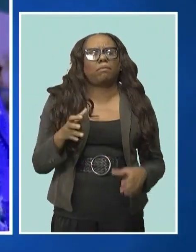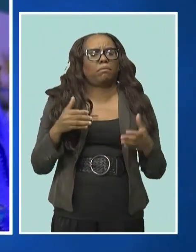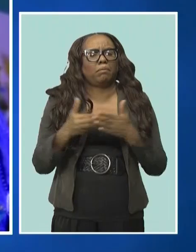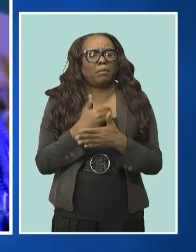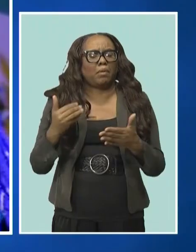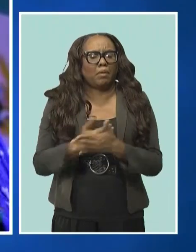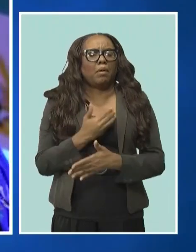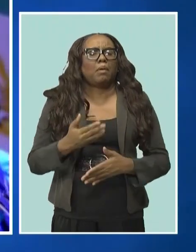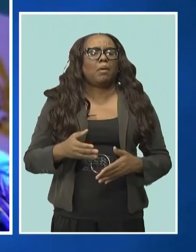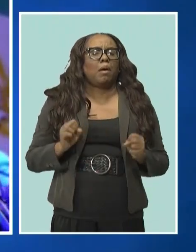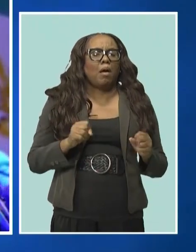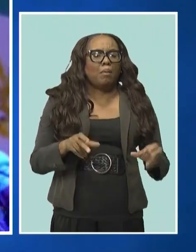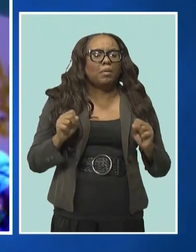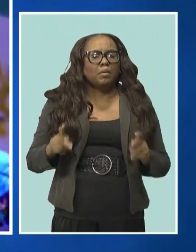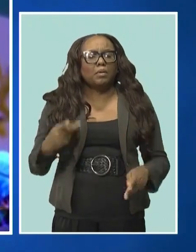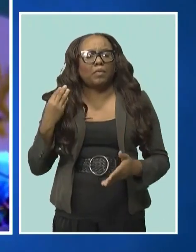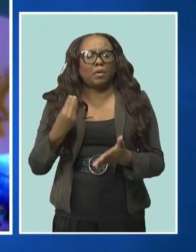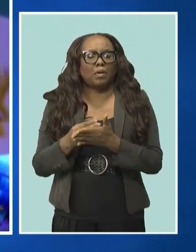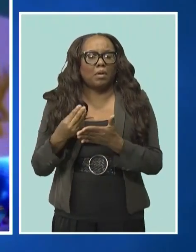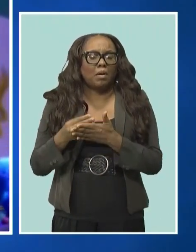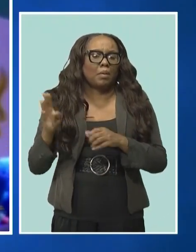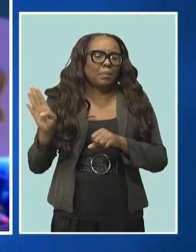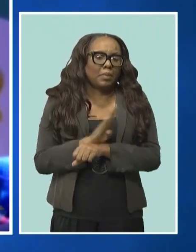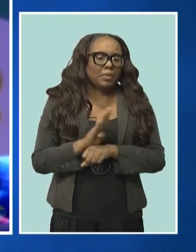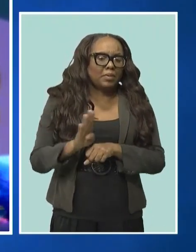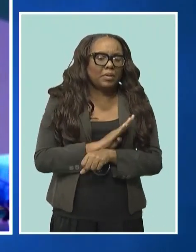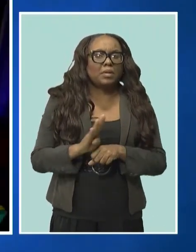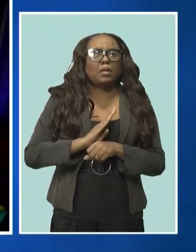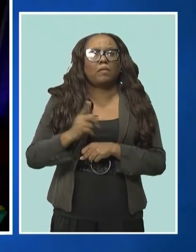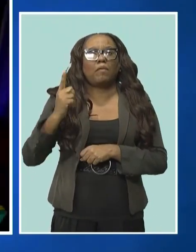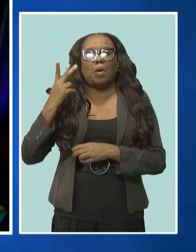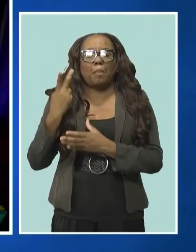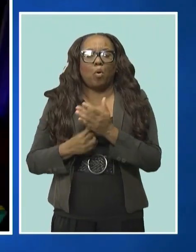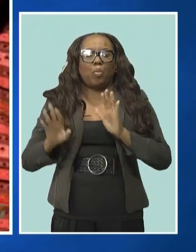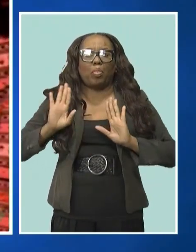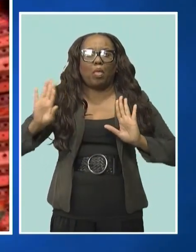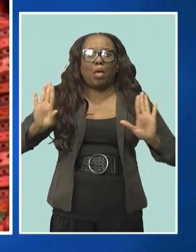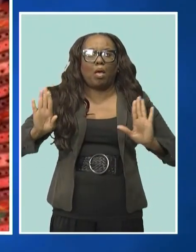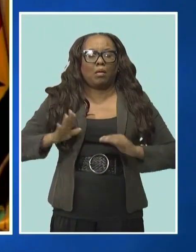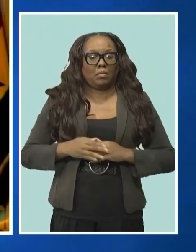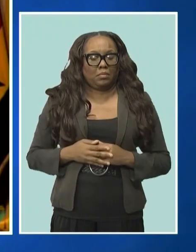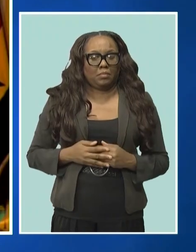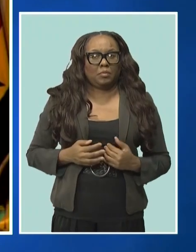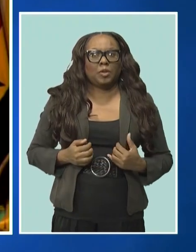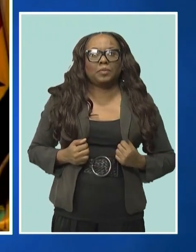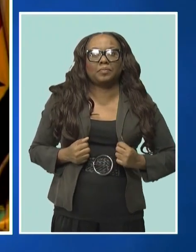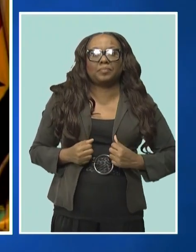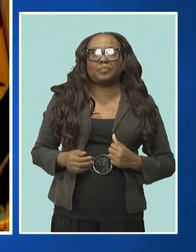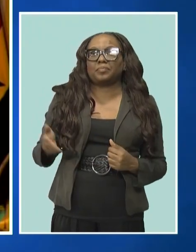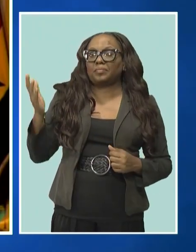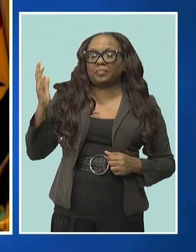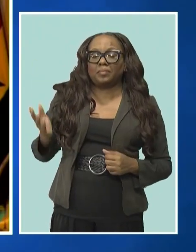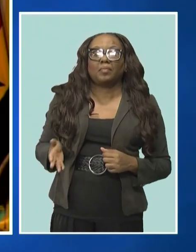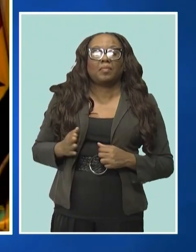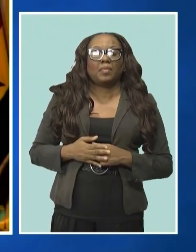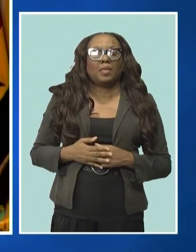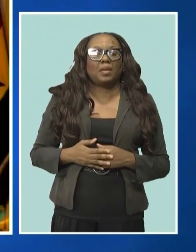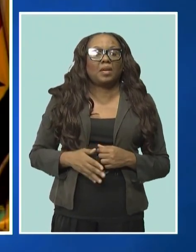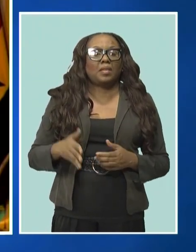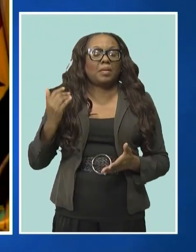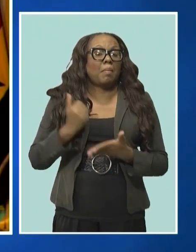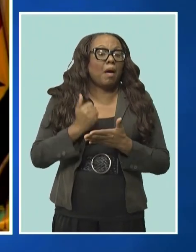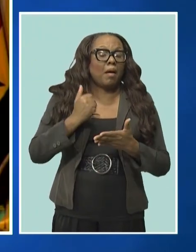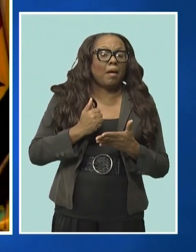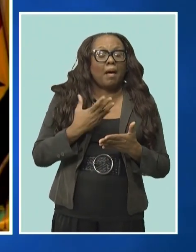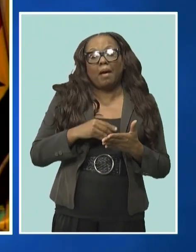beyond compare on both sides of the Atlantic. The Africa-Ex-Im Bank, the Africa-Ex